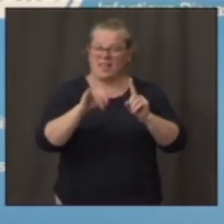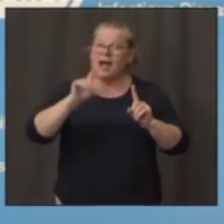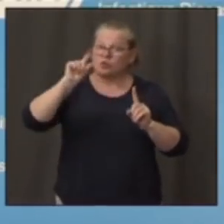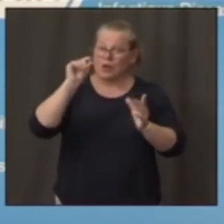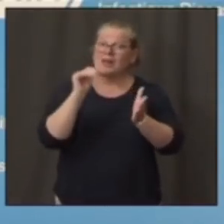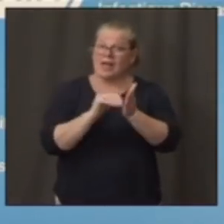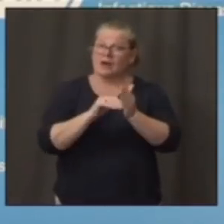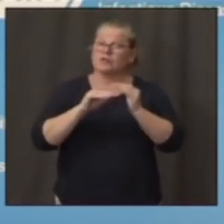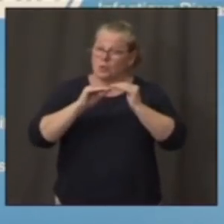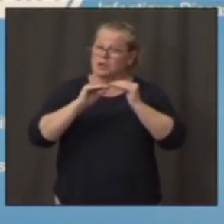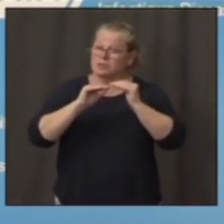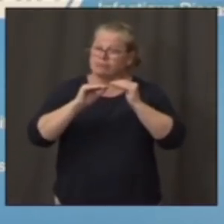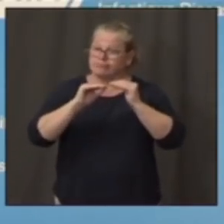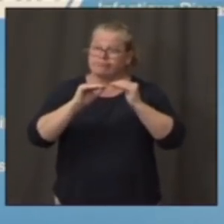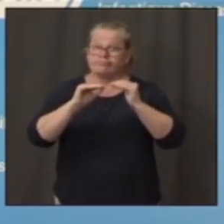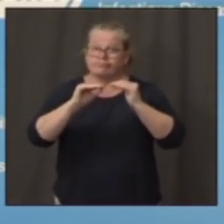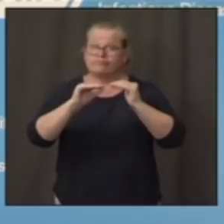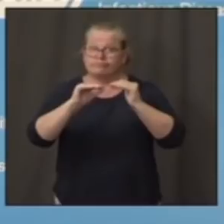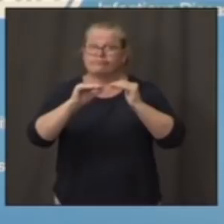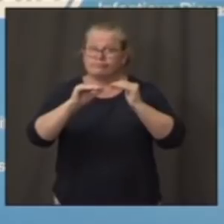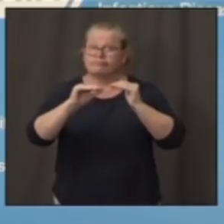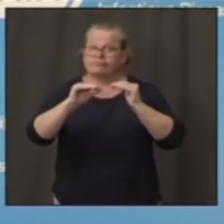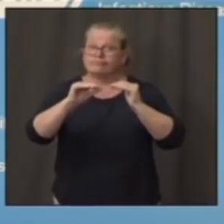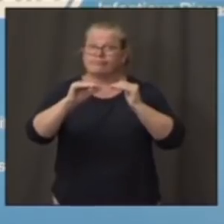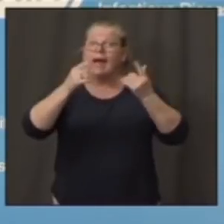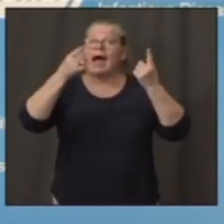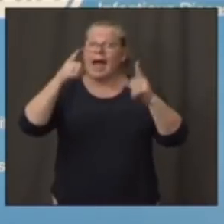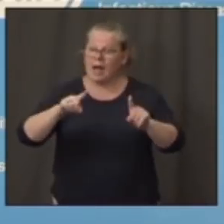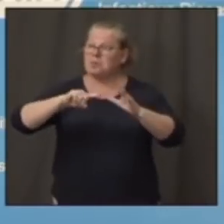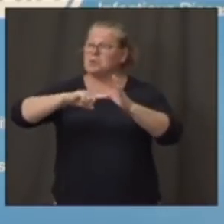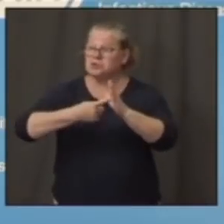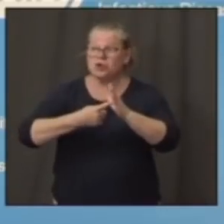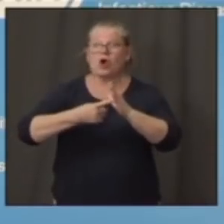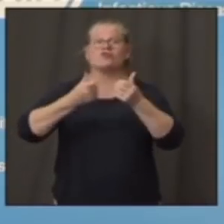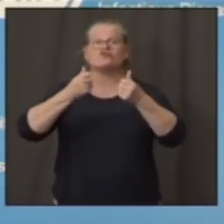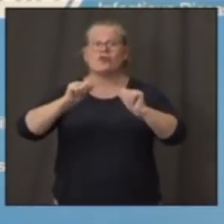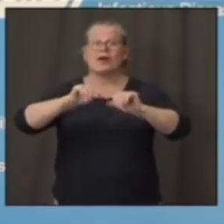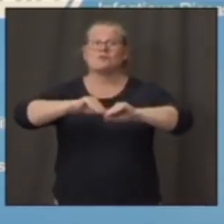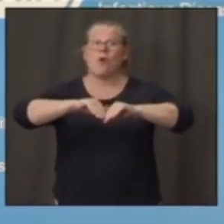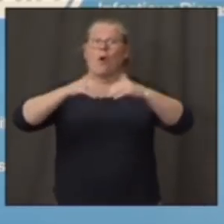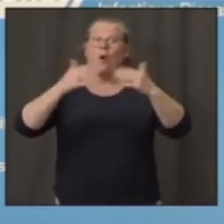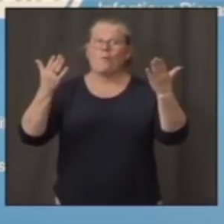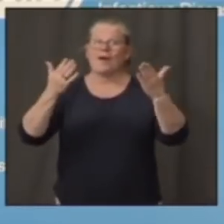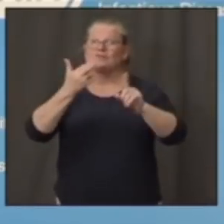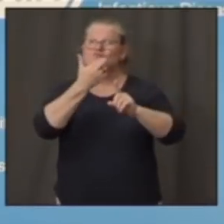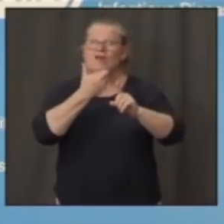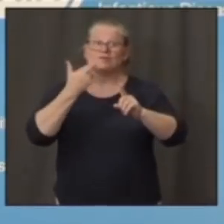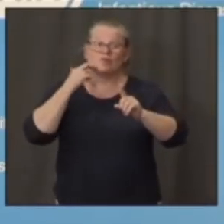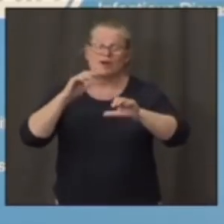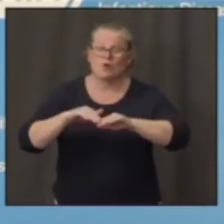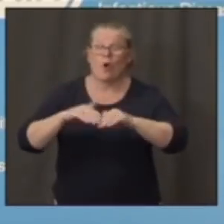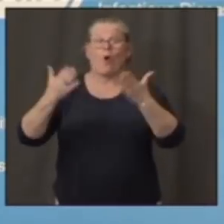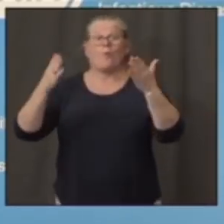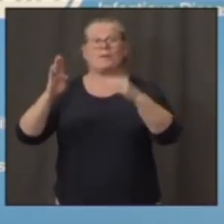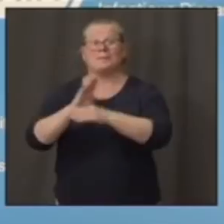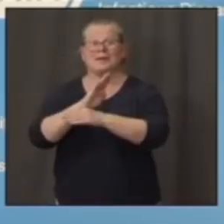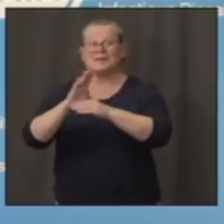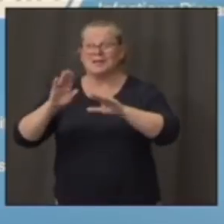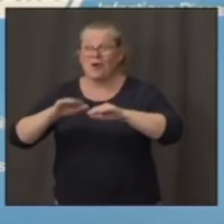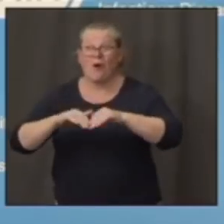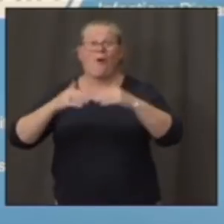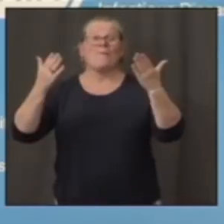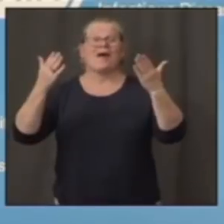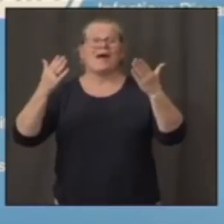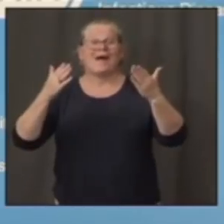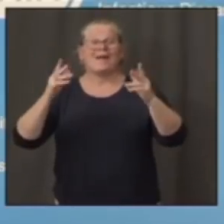months, actually, until we started to try and open up the country. And then you had the big rebound up